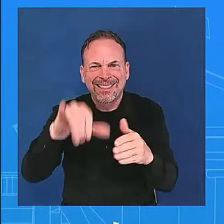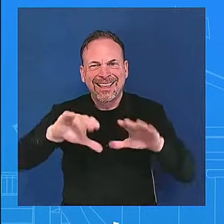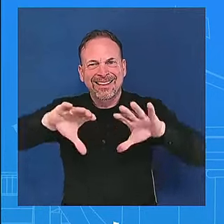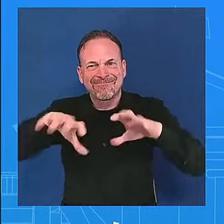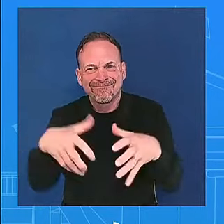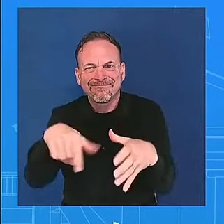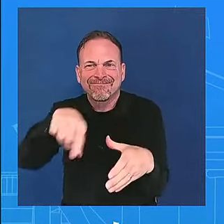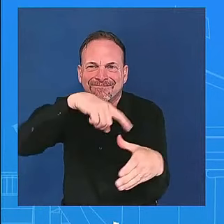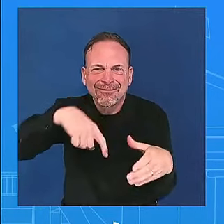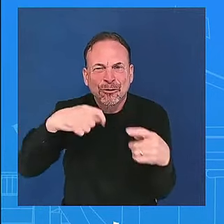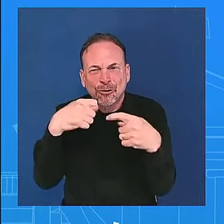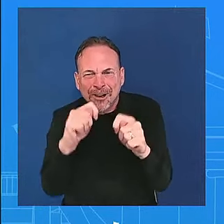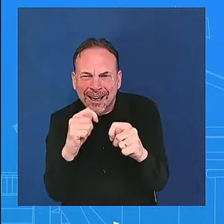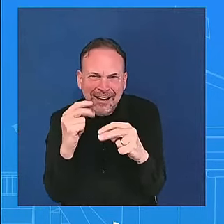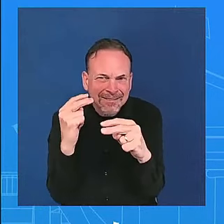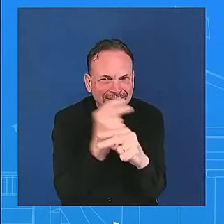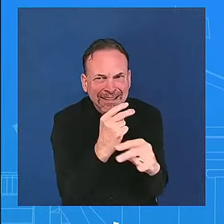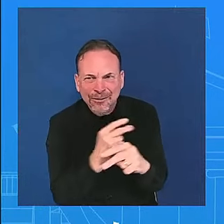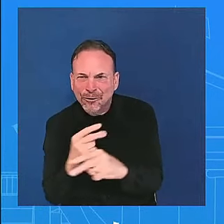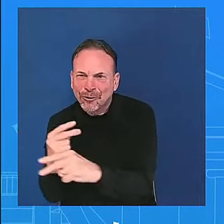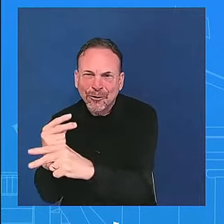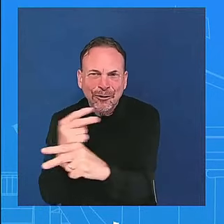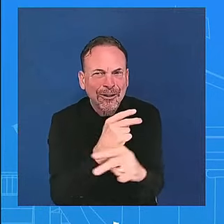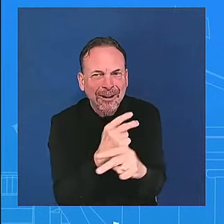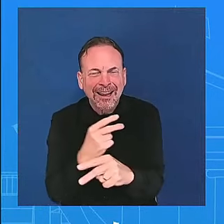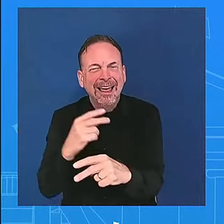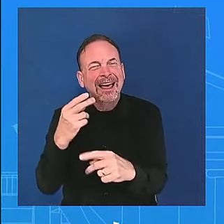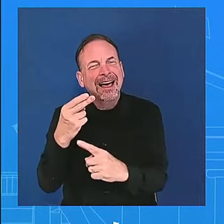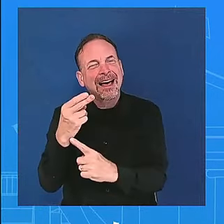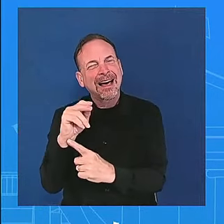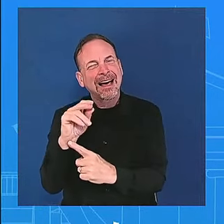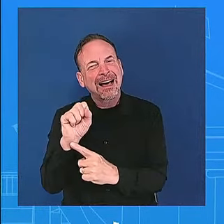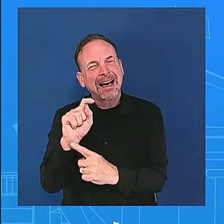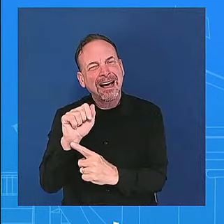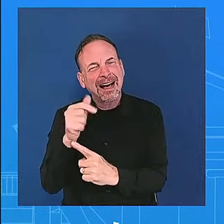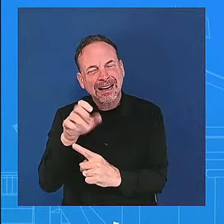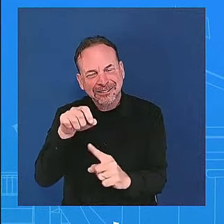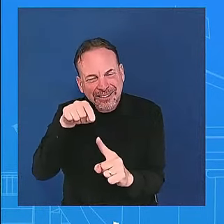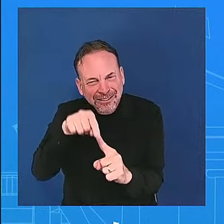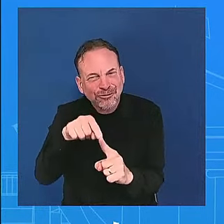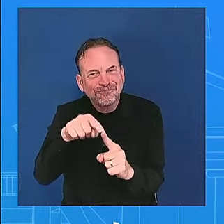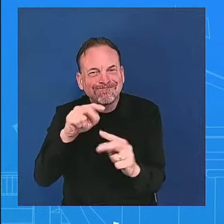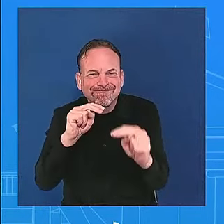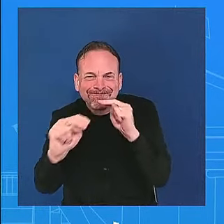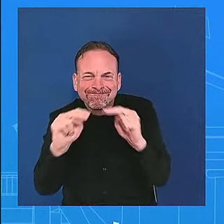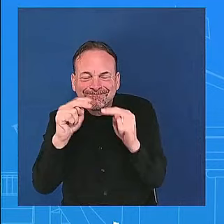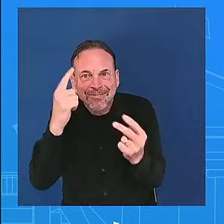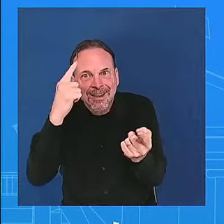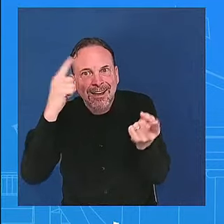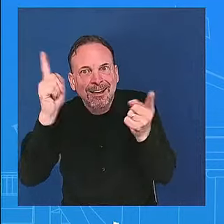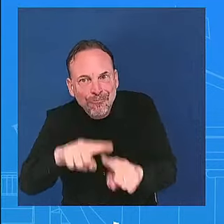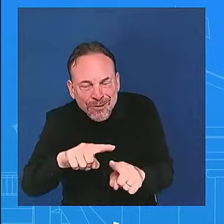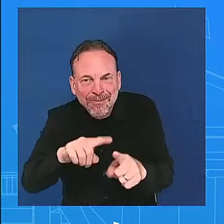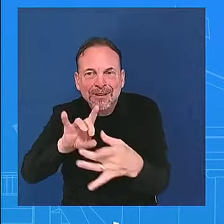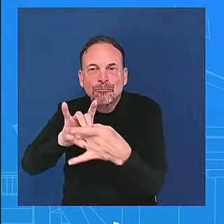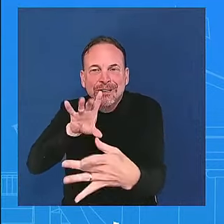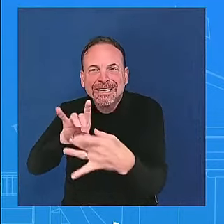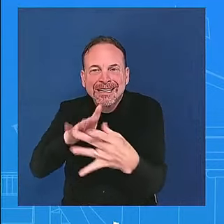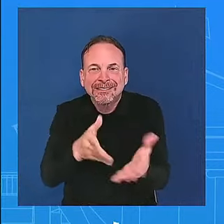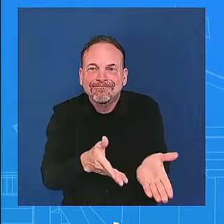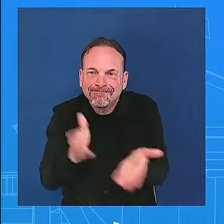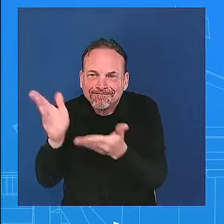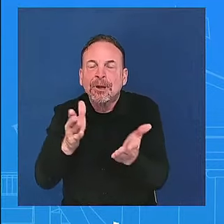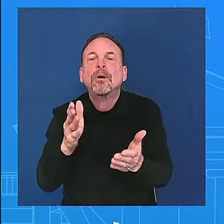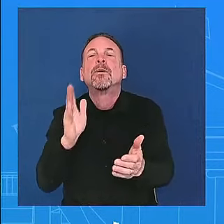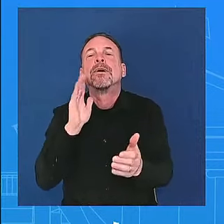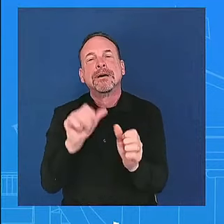and we're going to continue to do so and obviously it was an important conversation uh that the president had with the prime minister thank